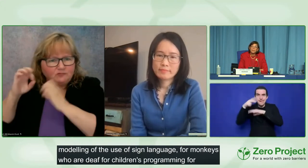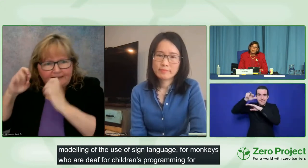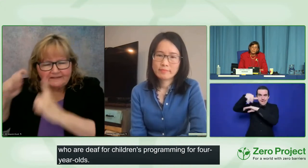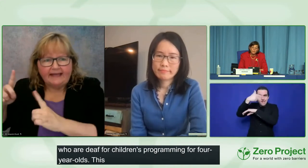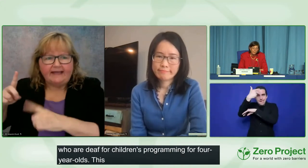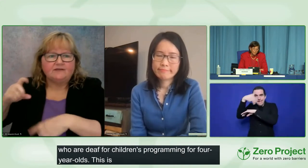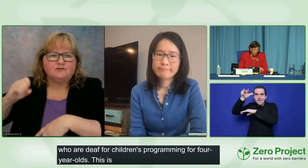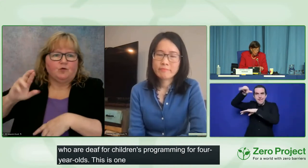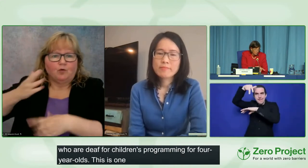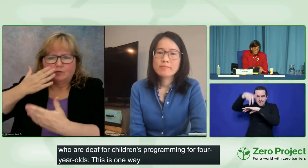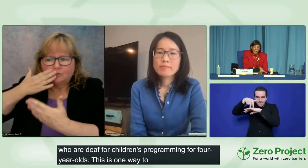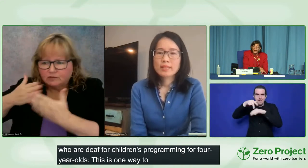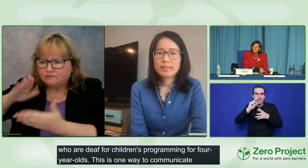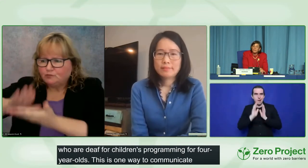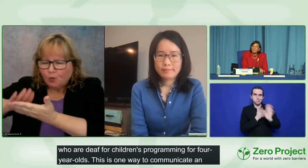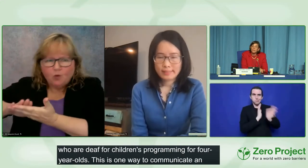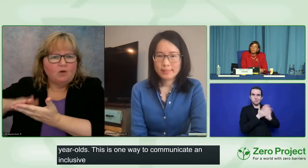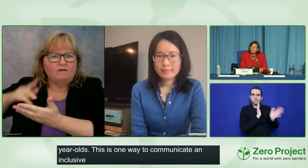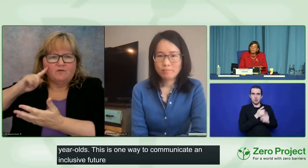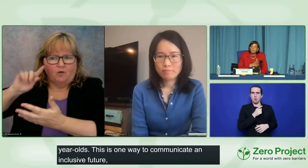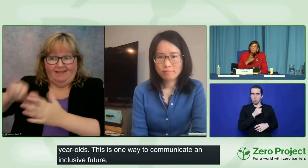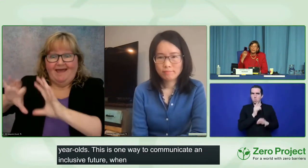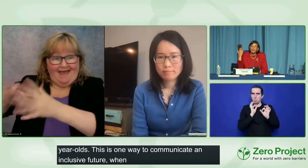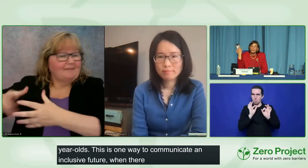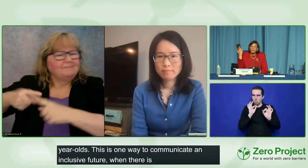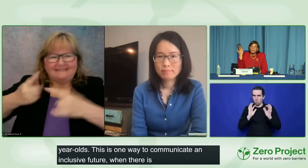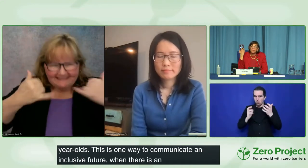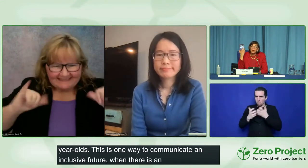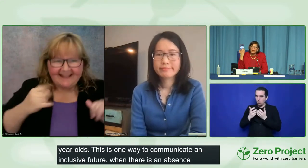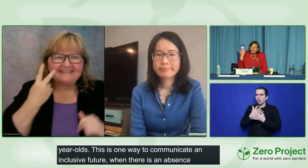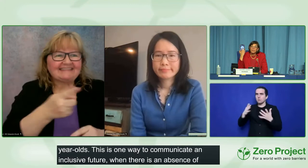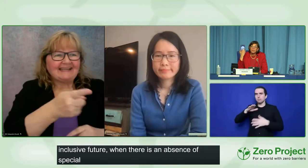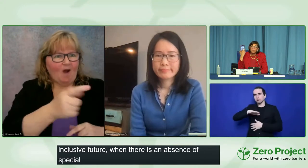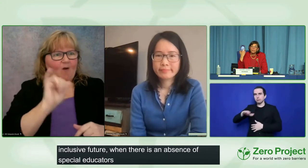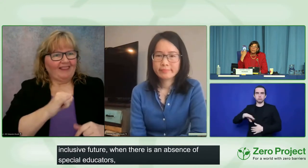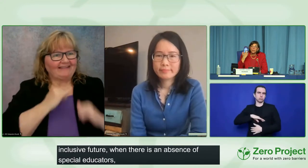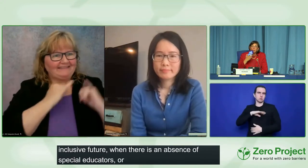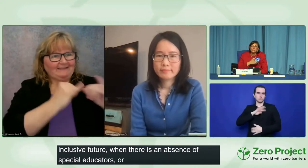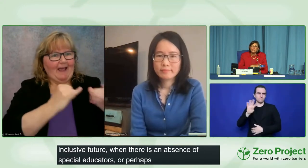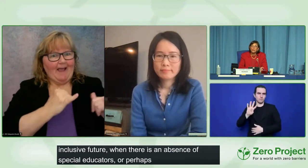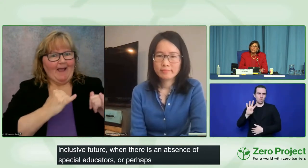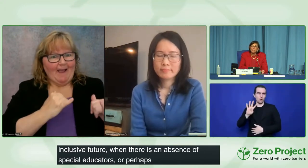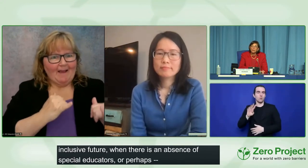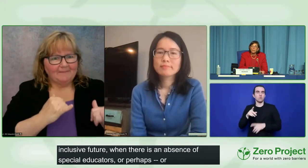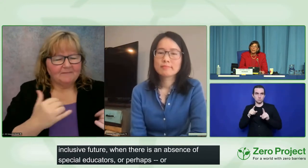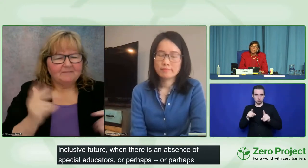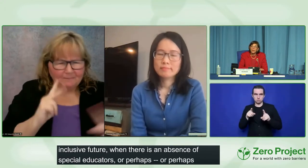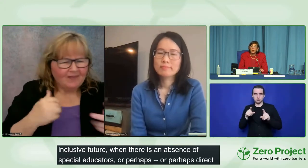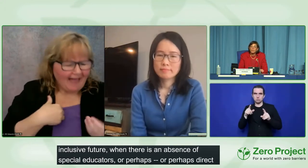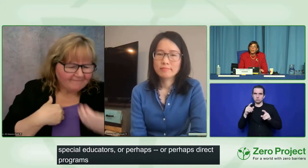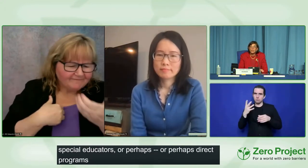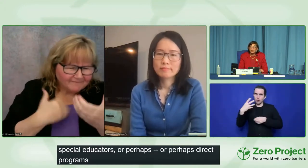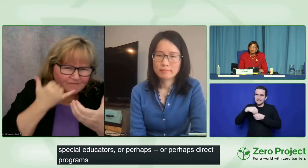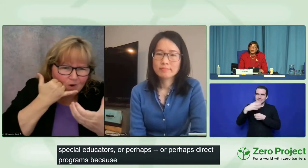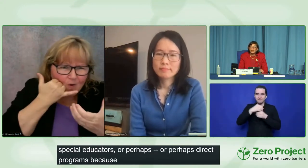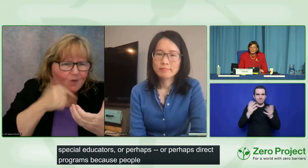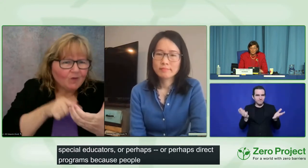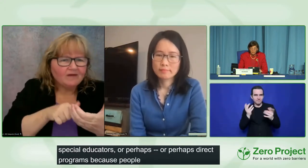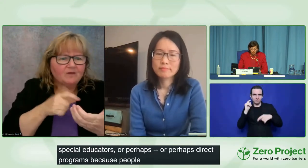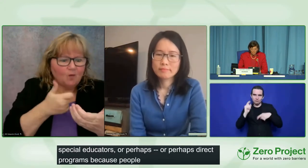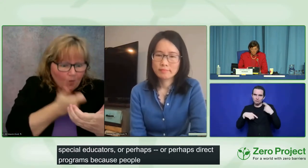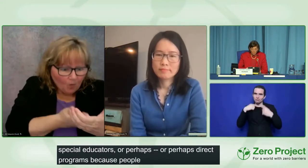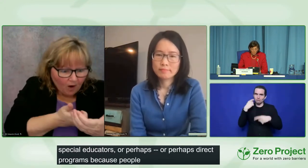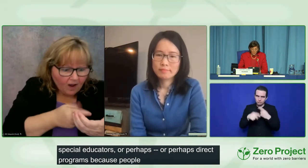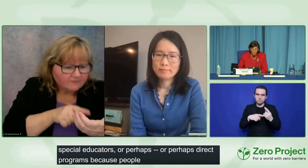Because people often have, even in the most rural areas, access to a phone where they're watching educational